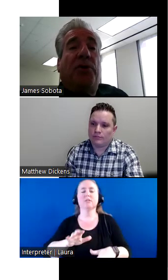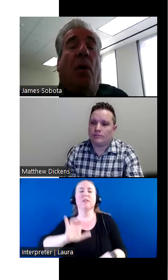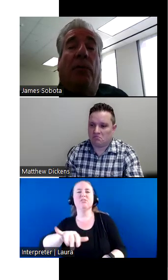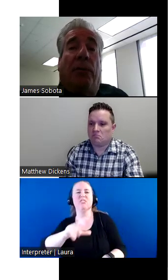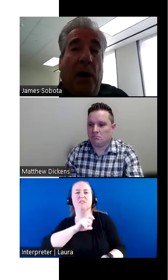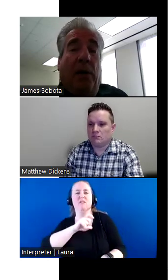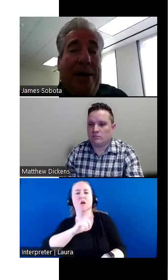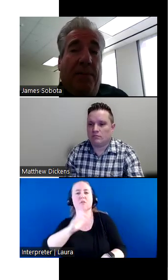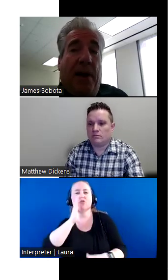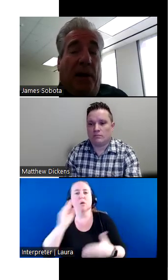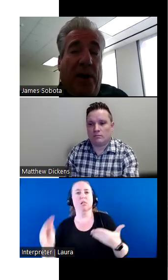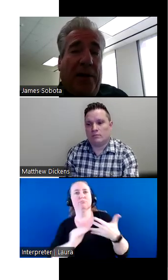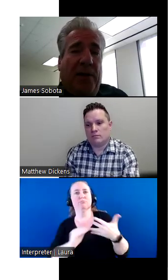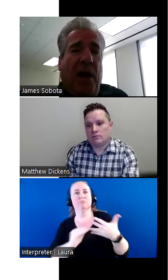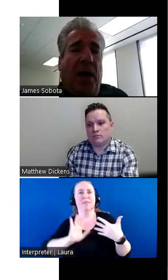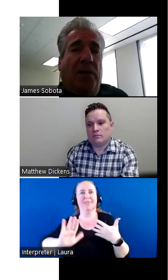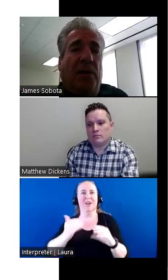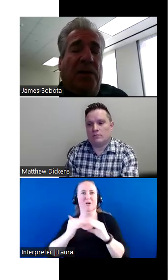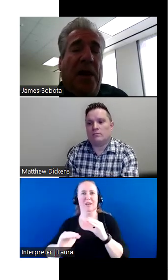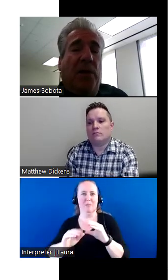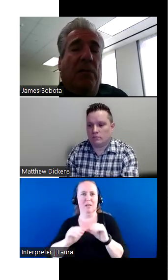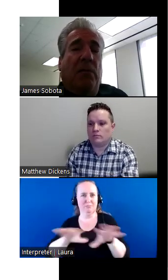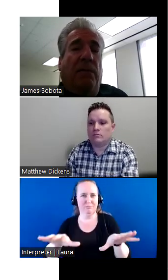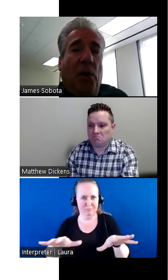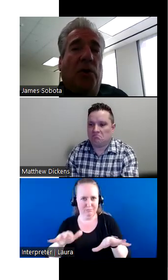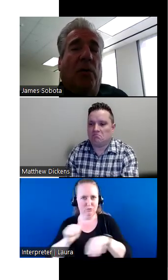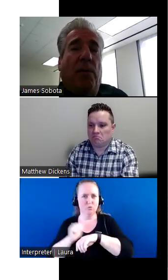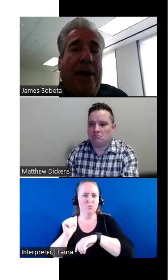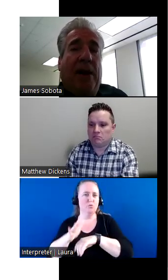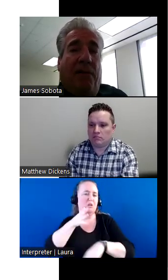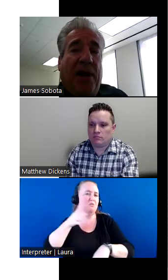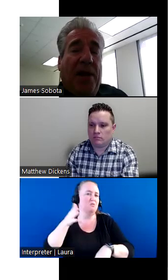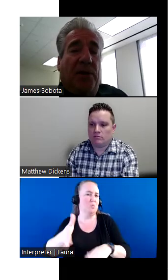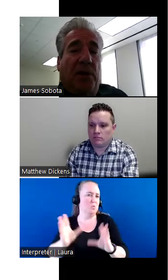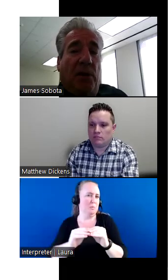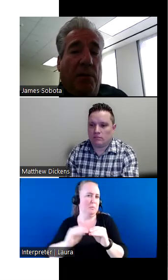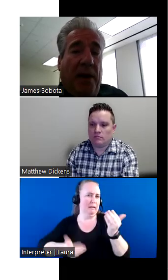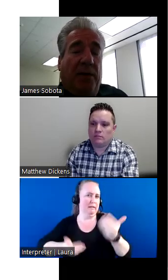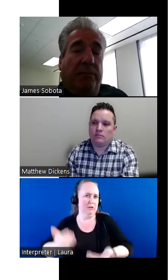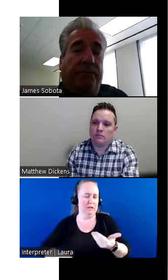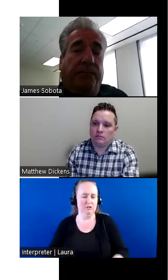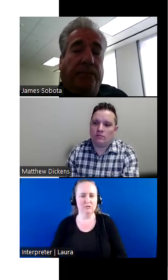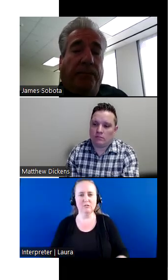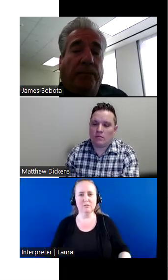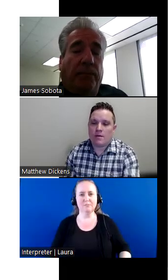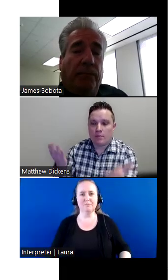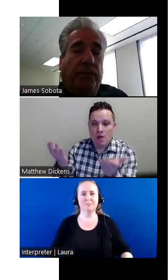will put you on their email address to send future meeting invitations to their meetings.